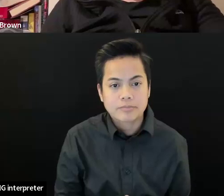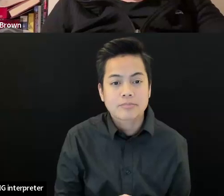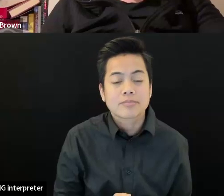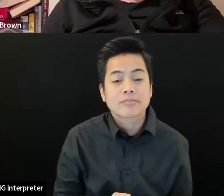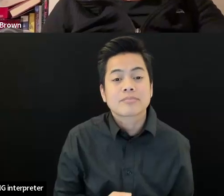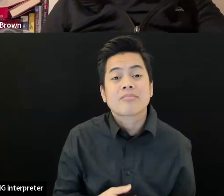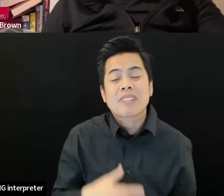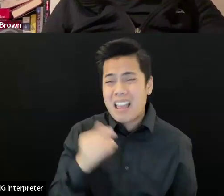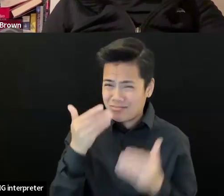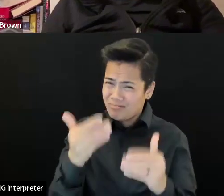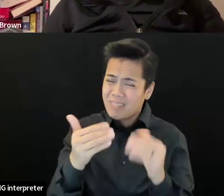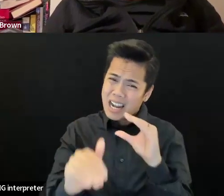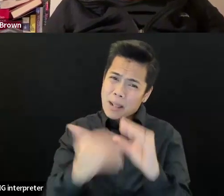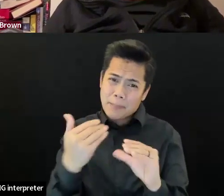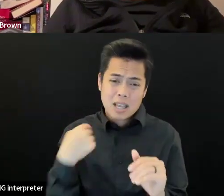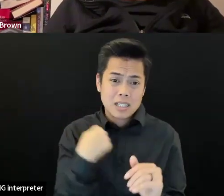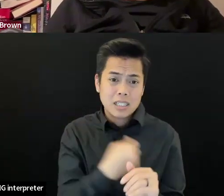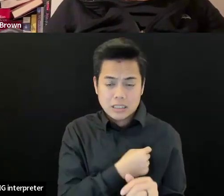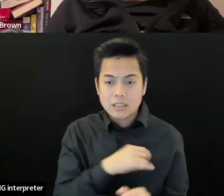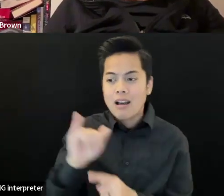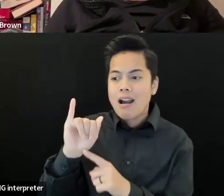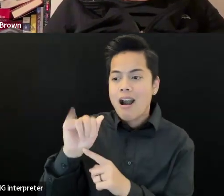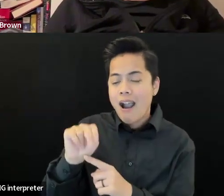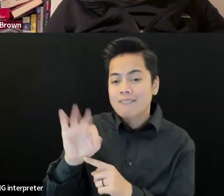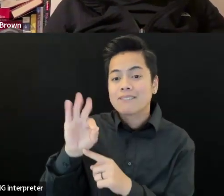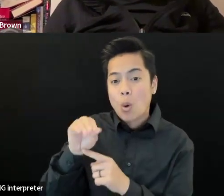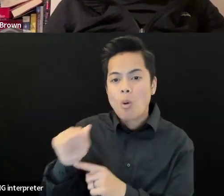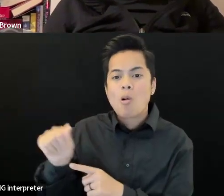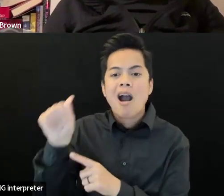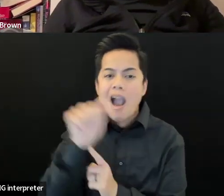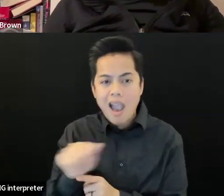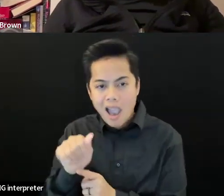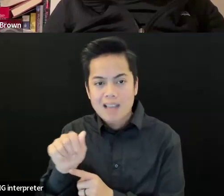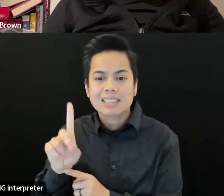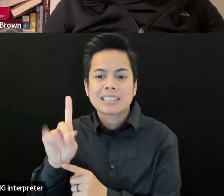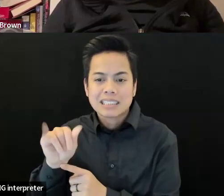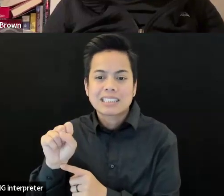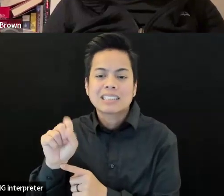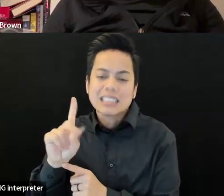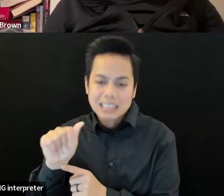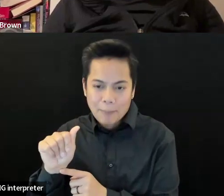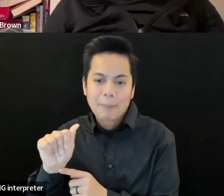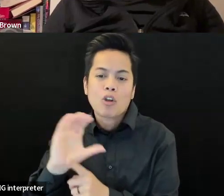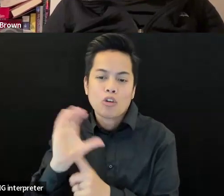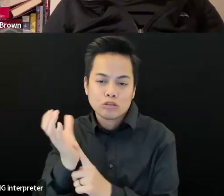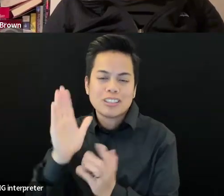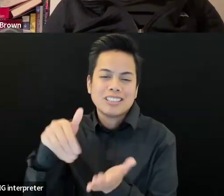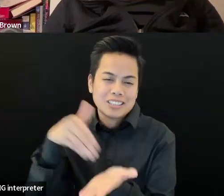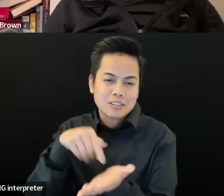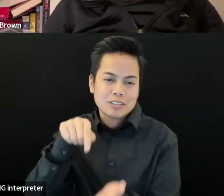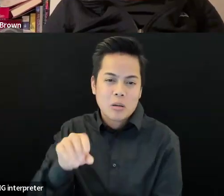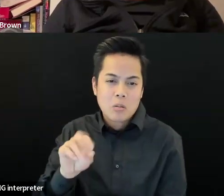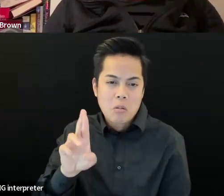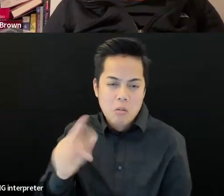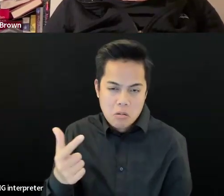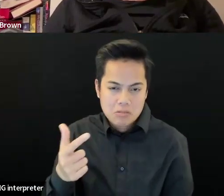dot org. We are still in the planning phases. So, um, there won't be a lot of communication, but when